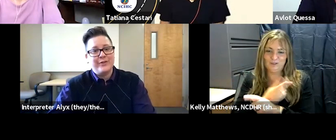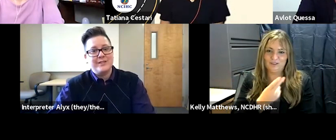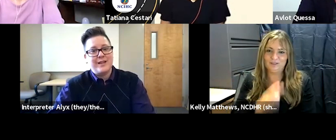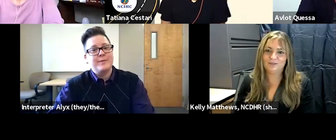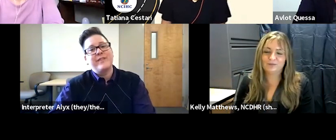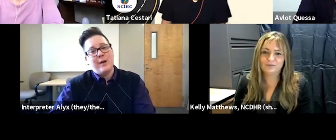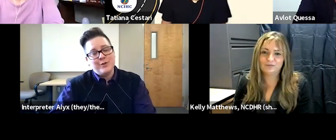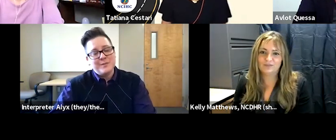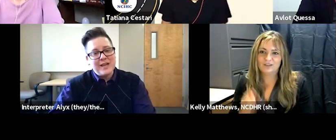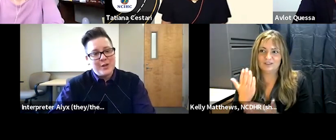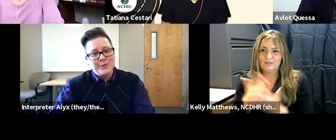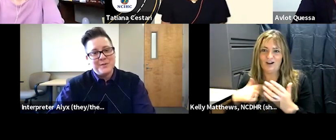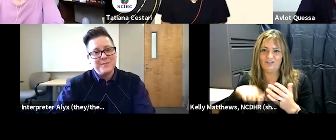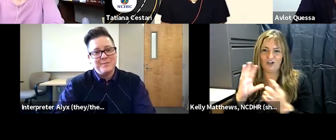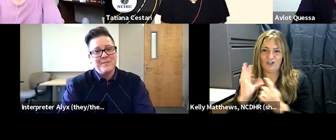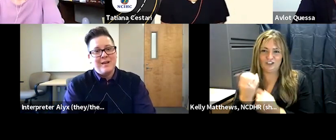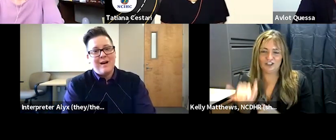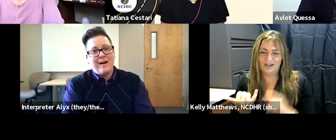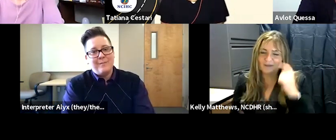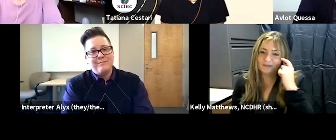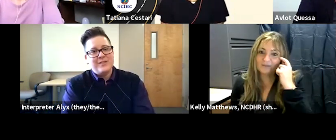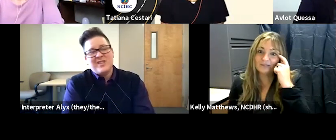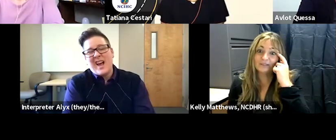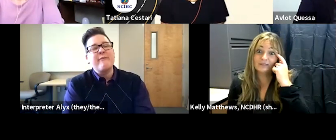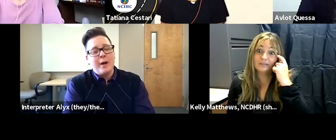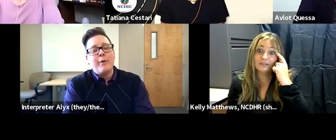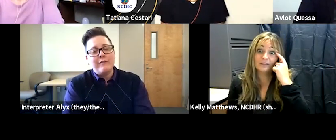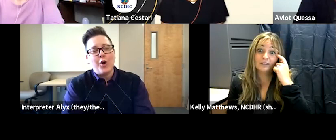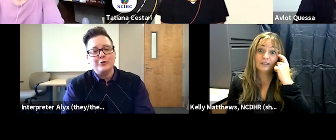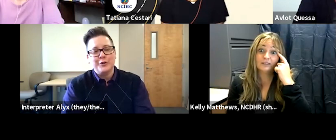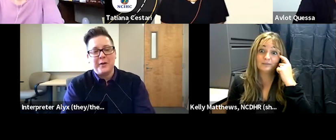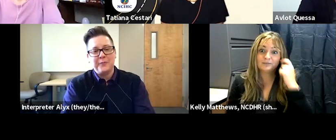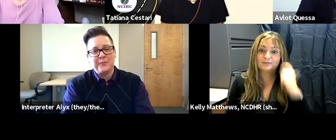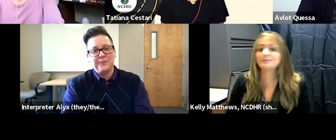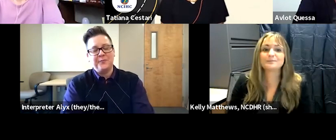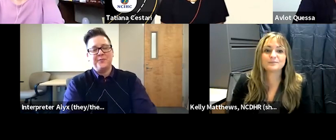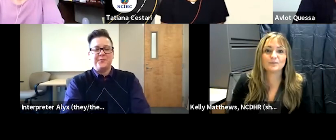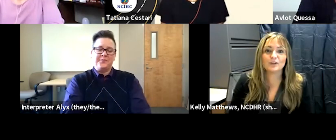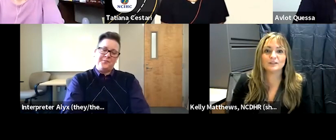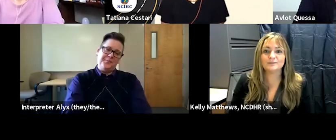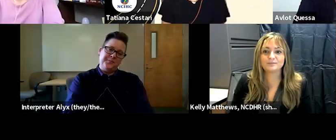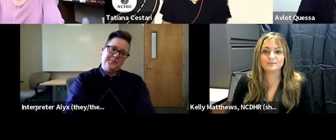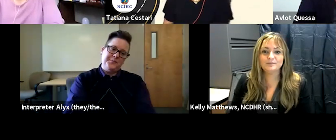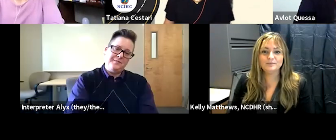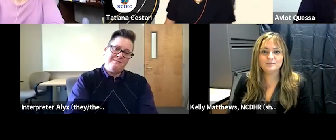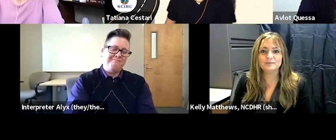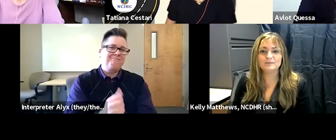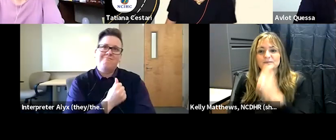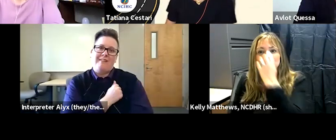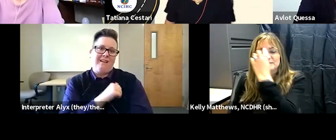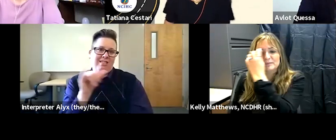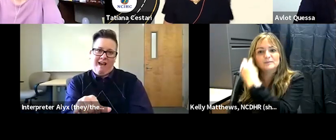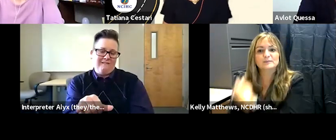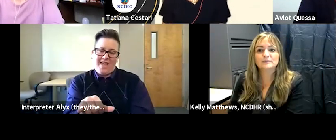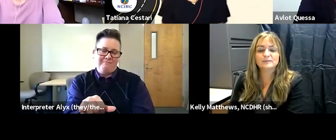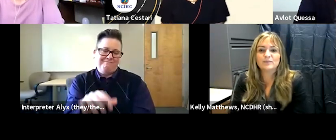or see different types of languages being used um just kind of become part of our culture now i love that that